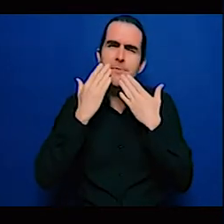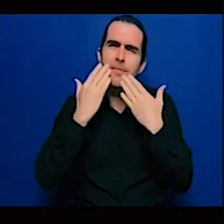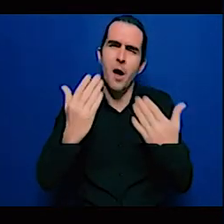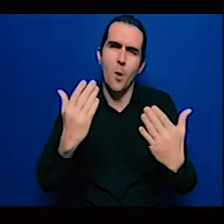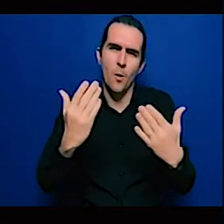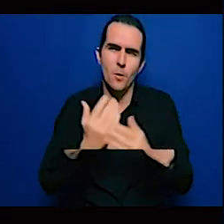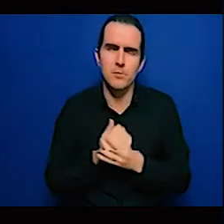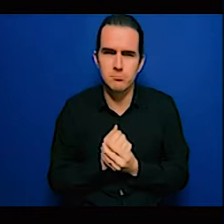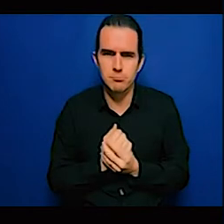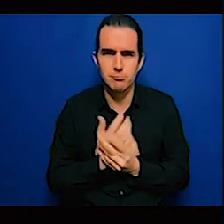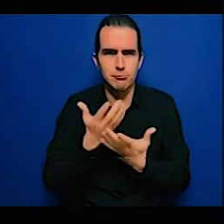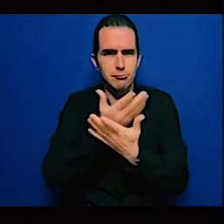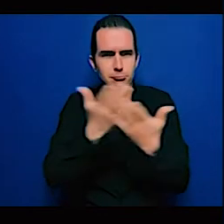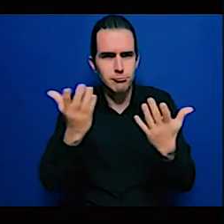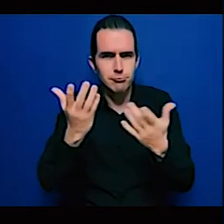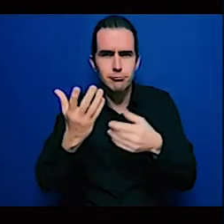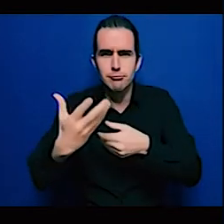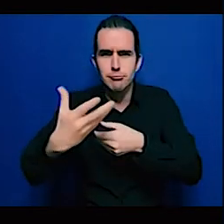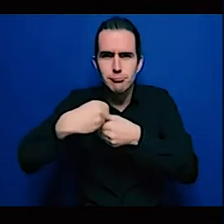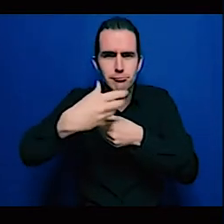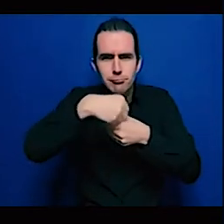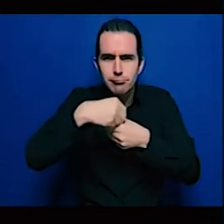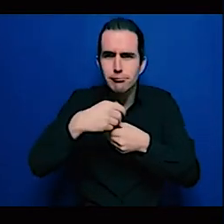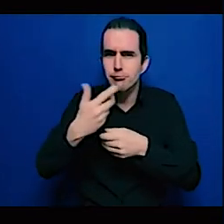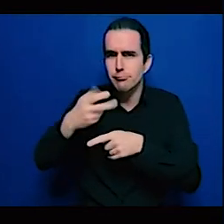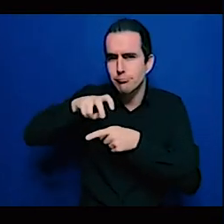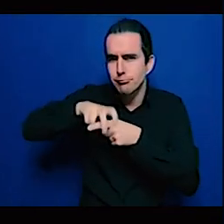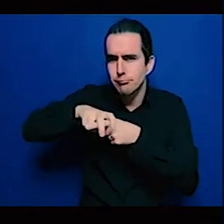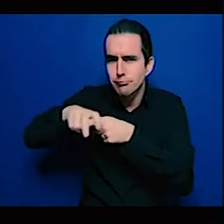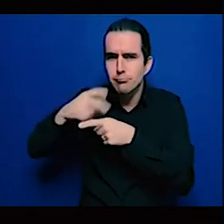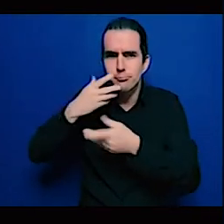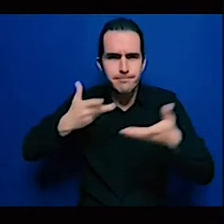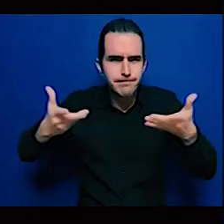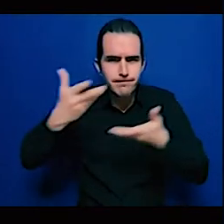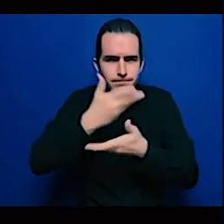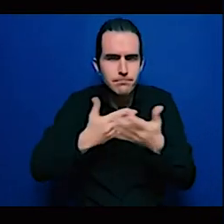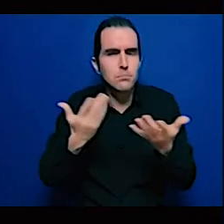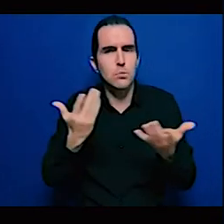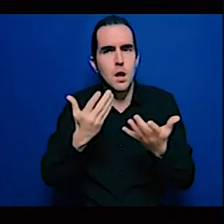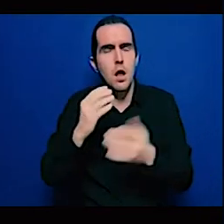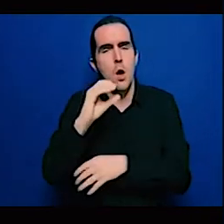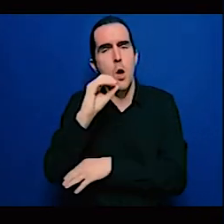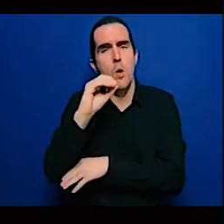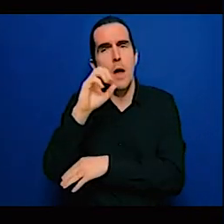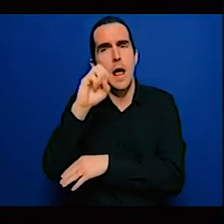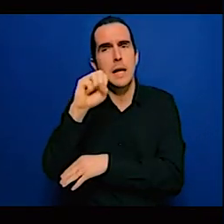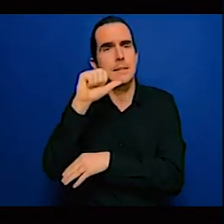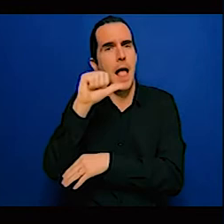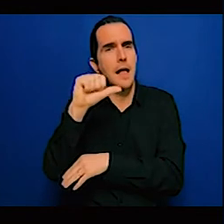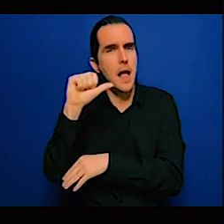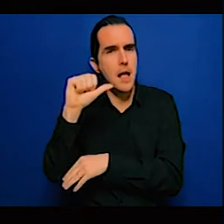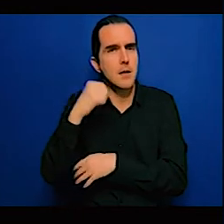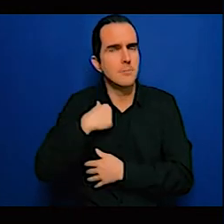sincerely thank everyone for being part of this conversation.